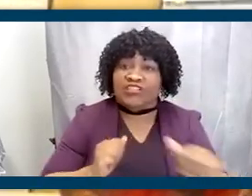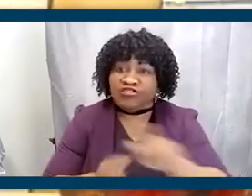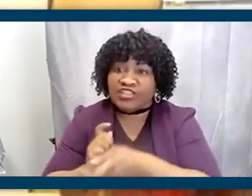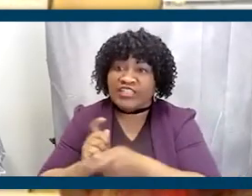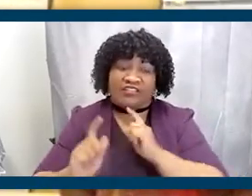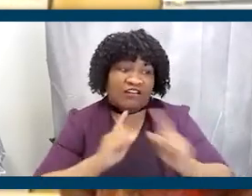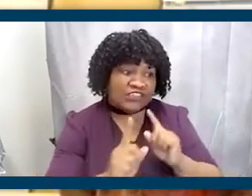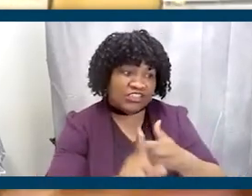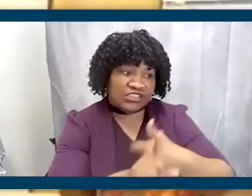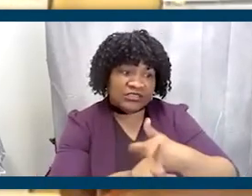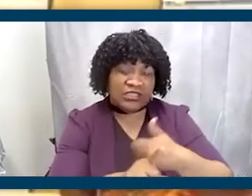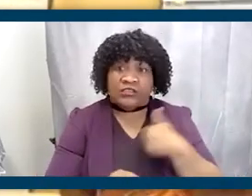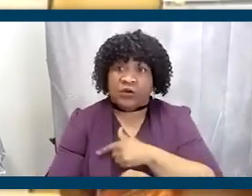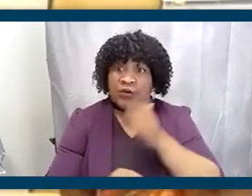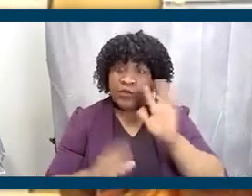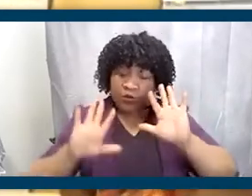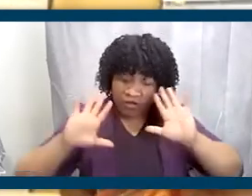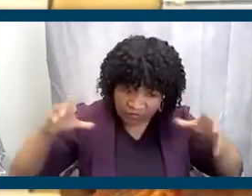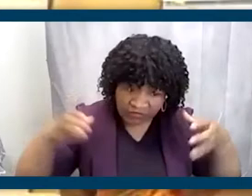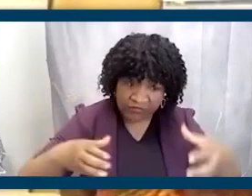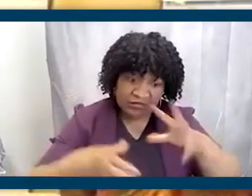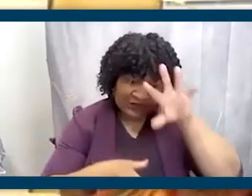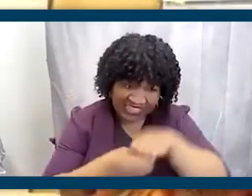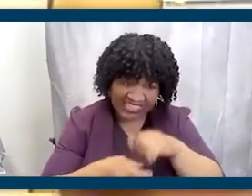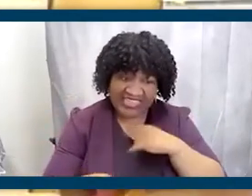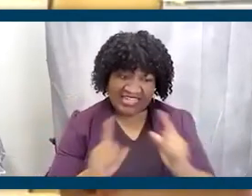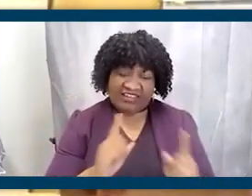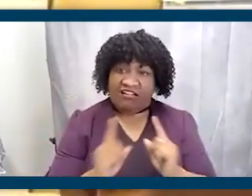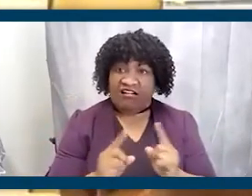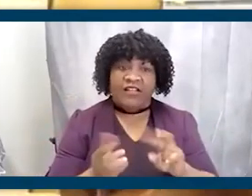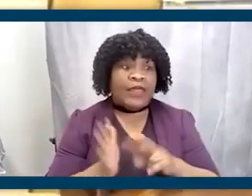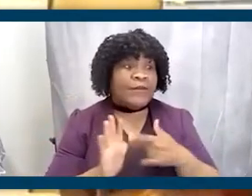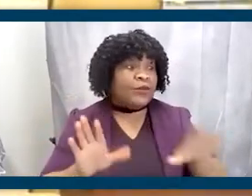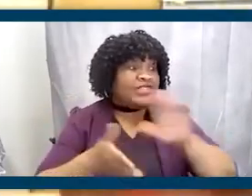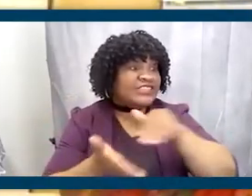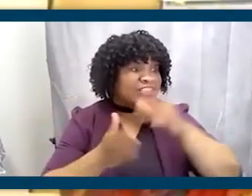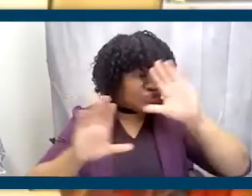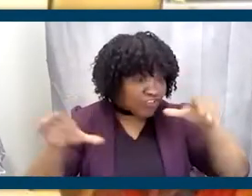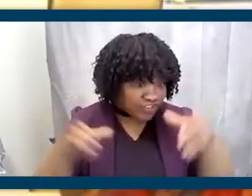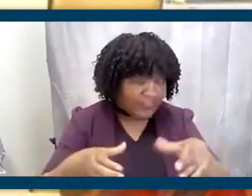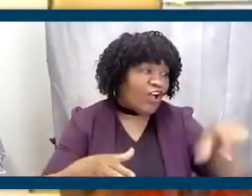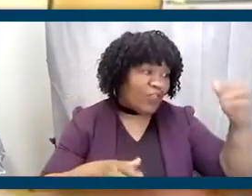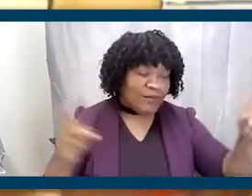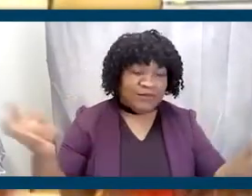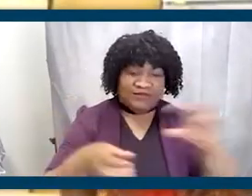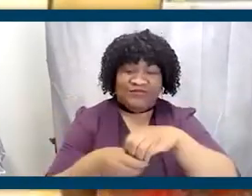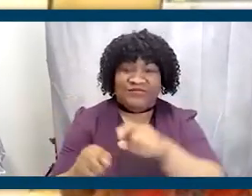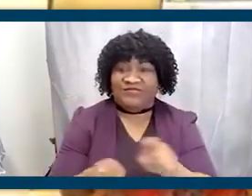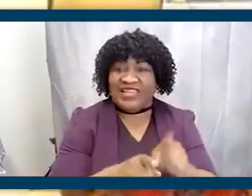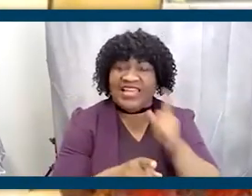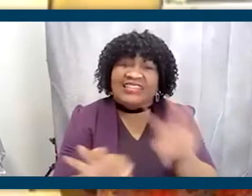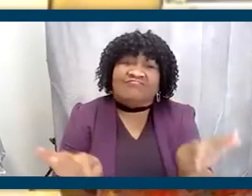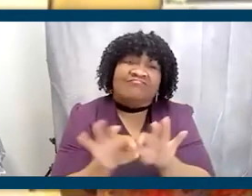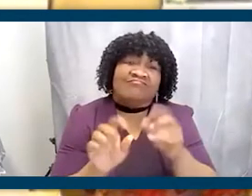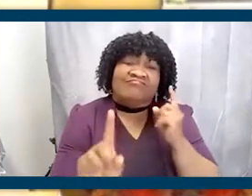conversation, so that we were center in the dialogue. And as a result of us being centered in the dialogue, so was everybody else. And I think that's critically